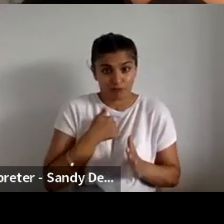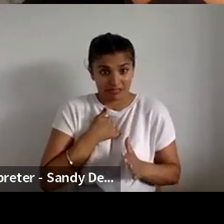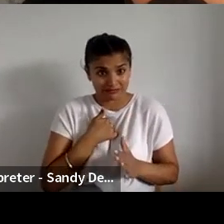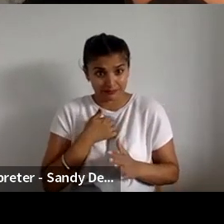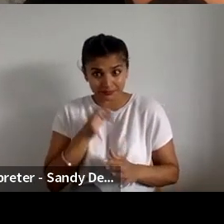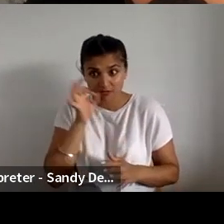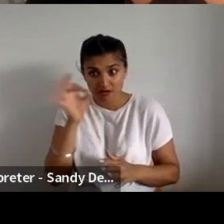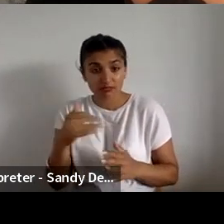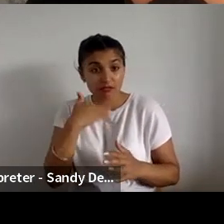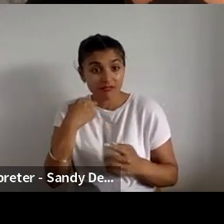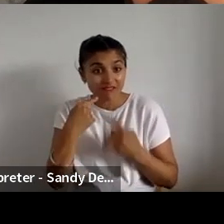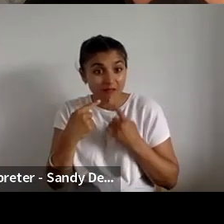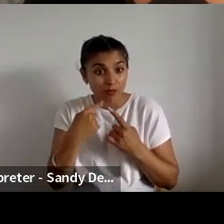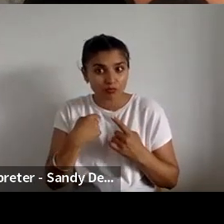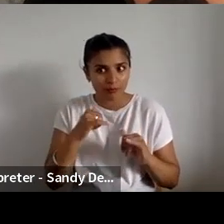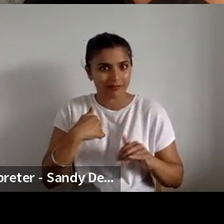information?